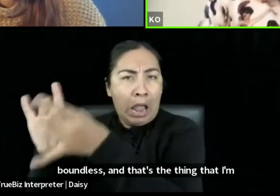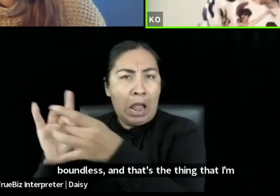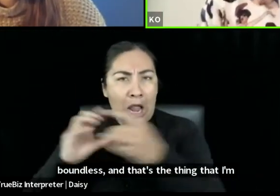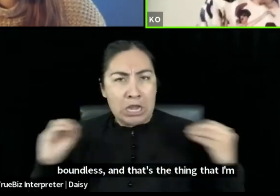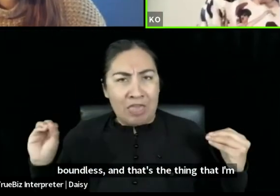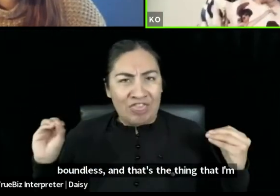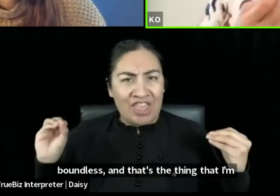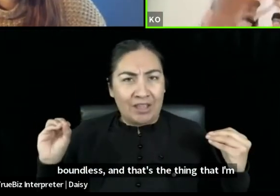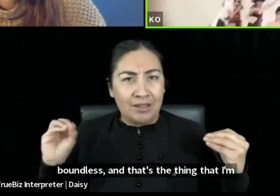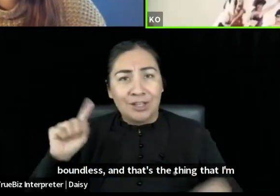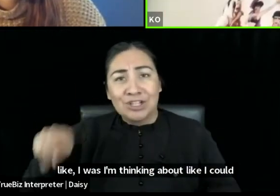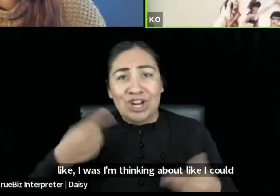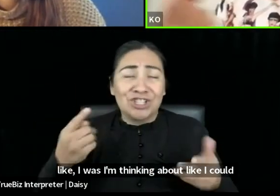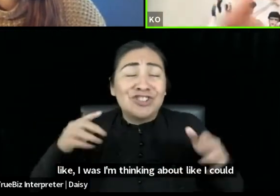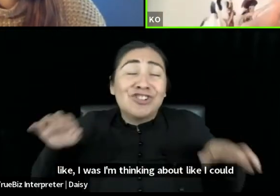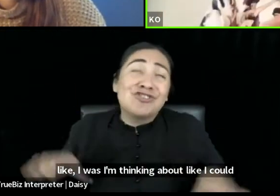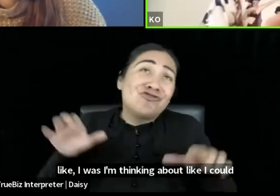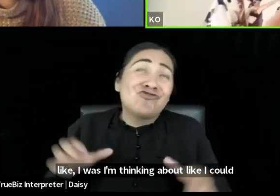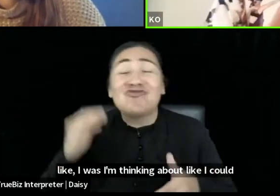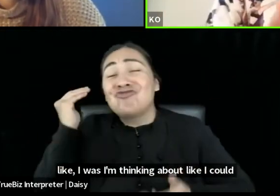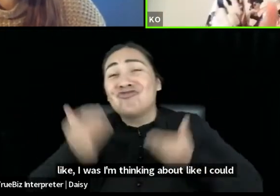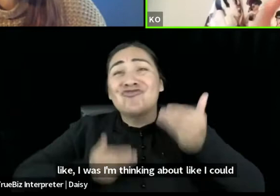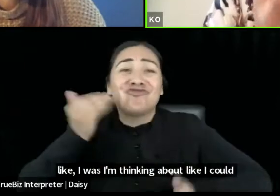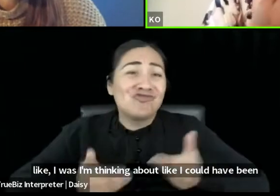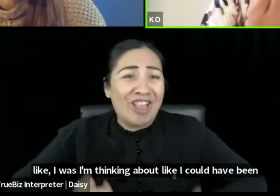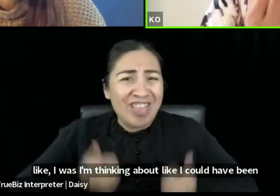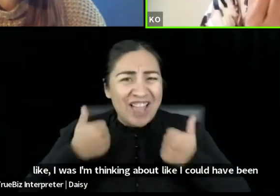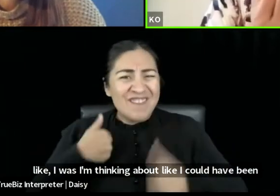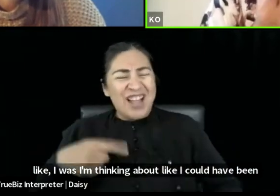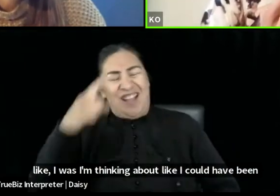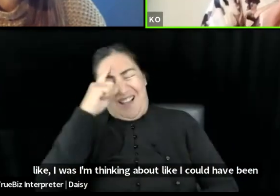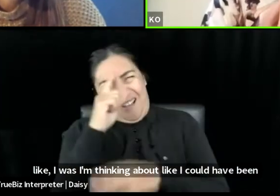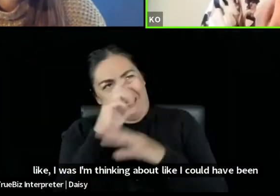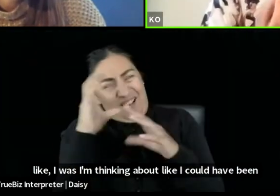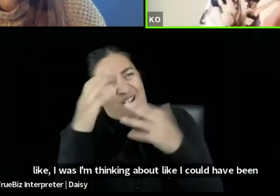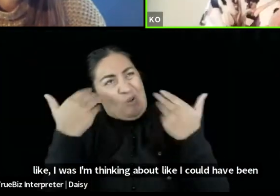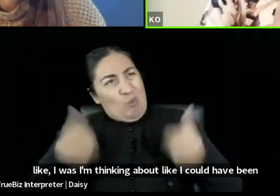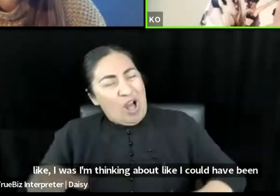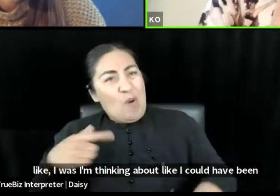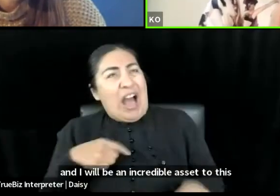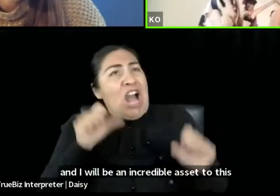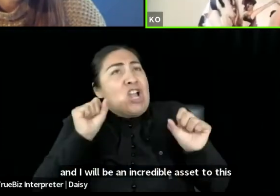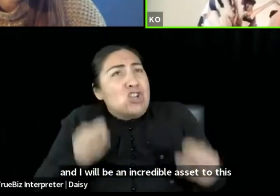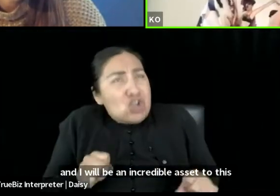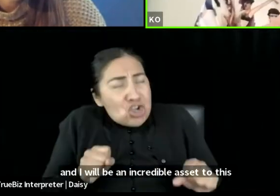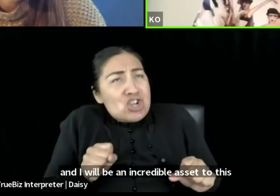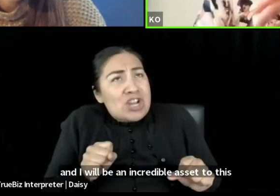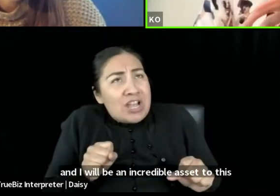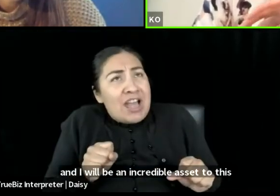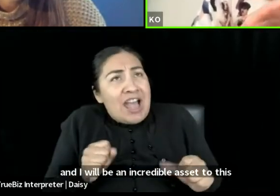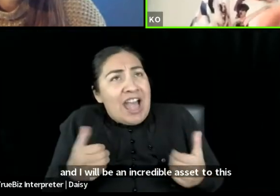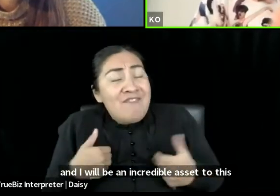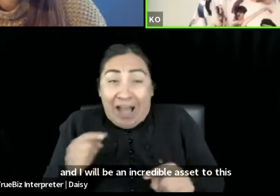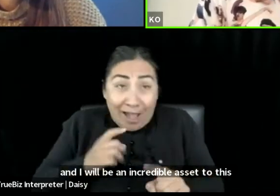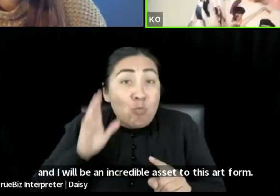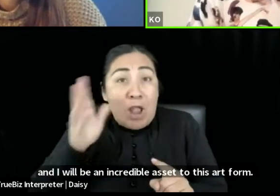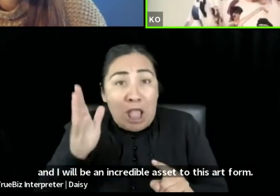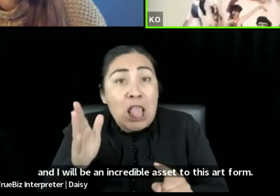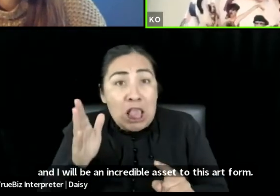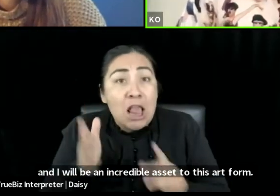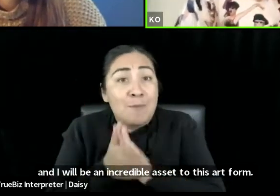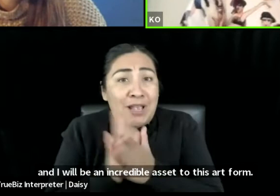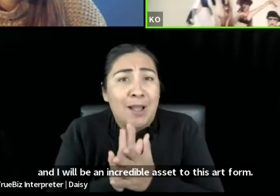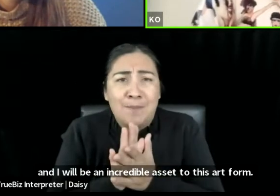could have been, and I will be an incredible asset to this art form. When I remove the